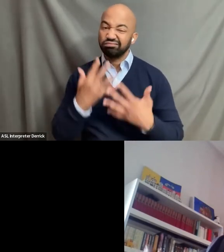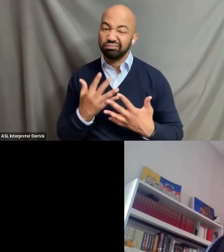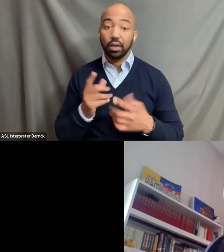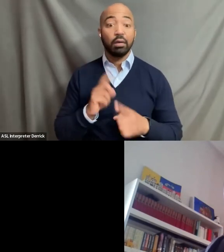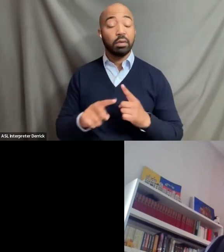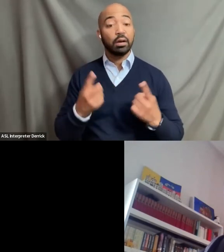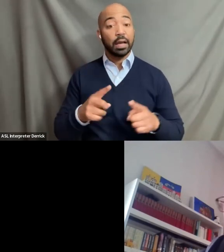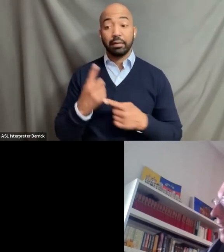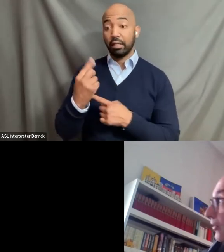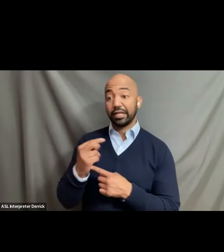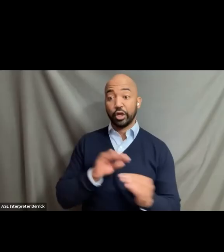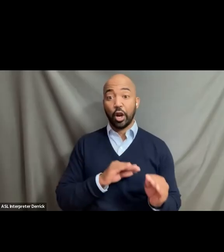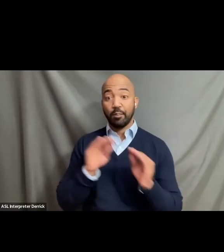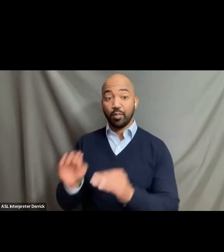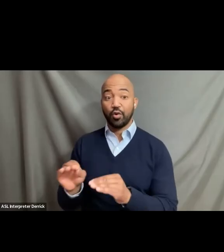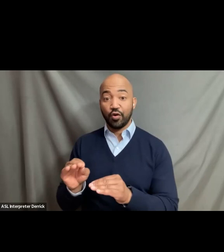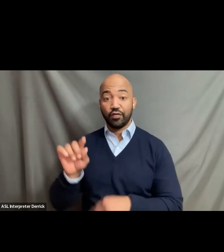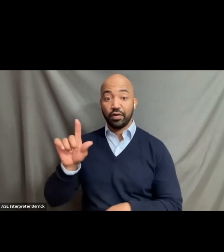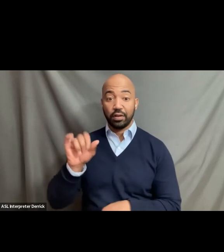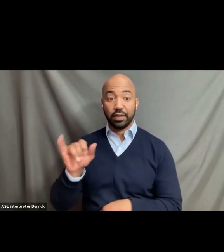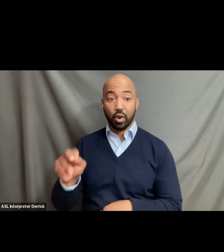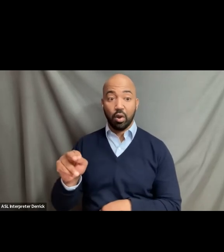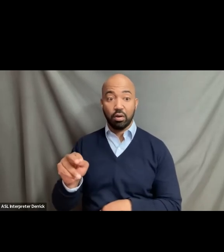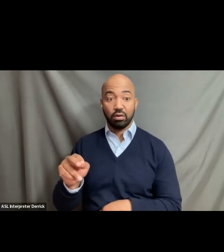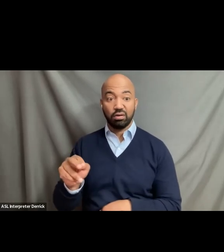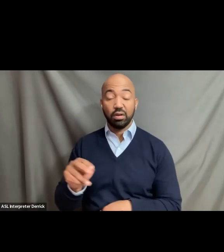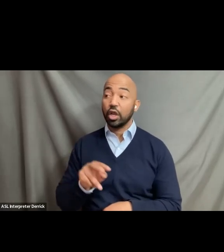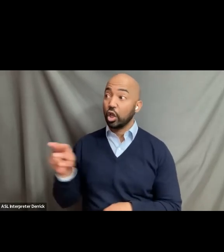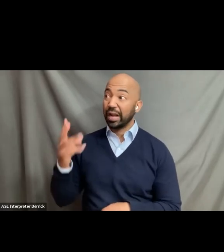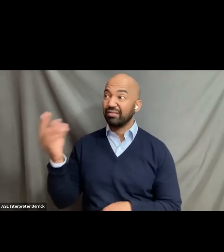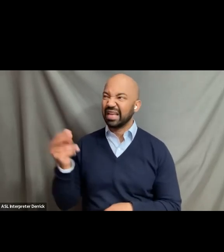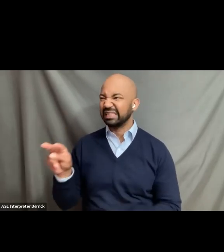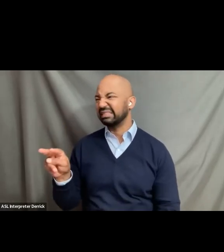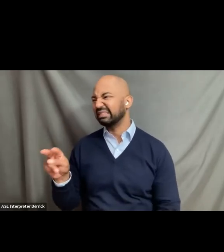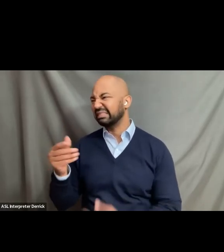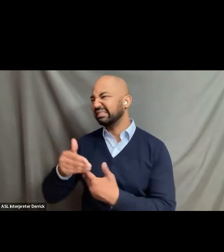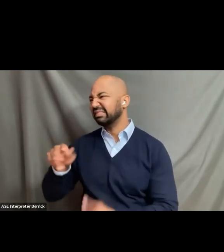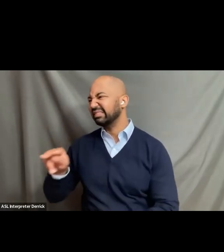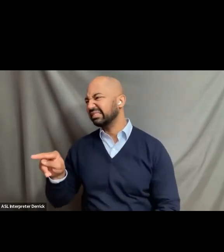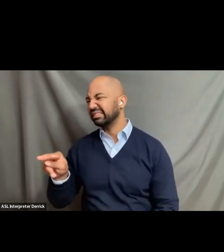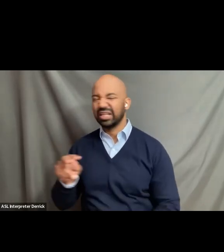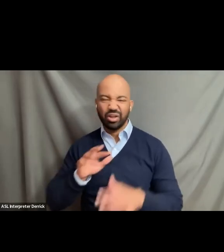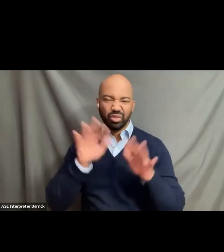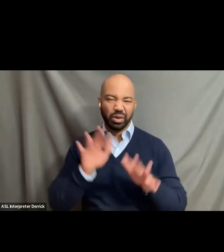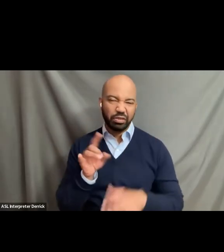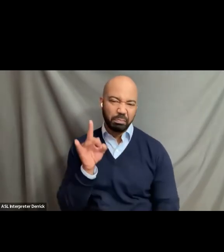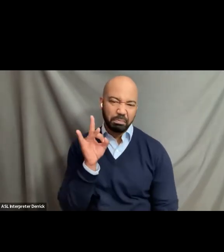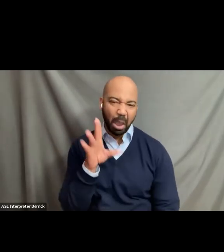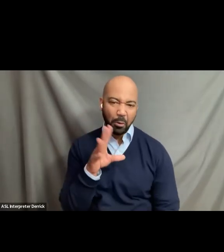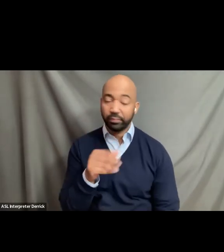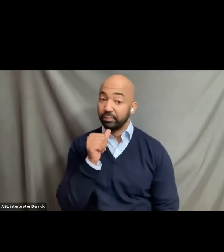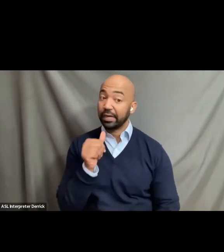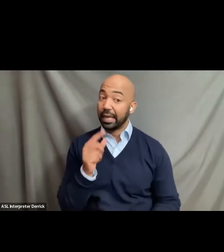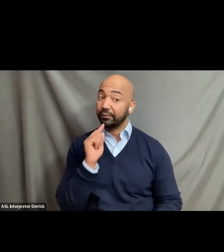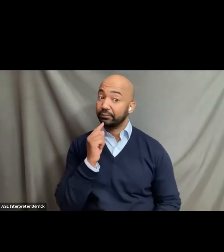Lyon last year, and I can tell you, looking out the window, the weather is miserable at the moment. So you're not missing very much. So hopefully you'll come here